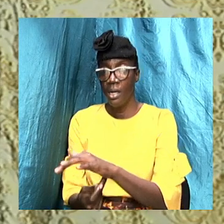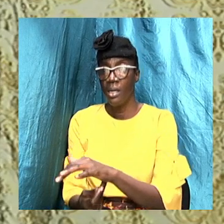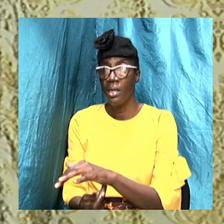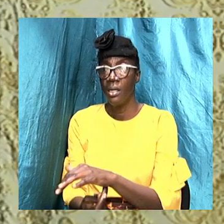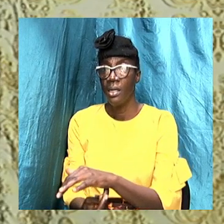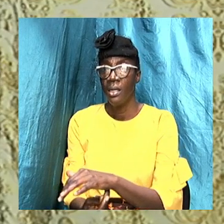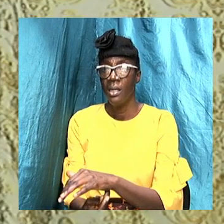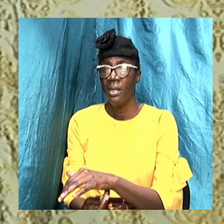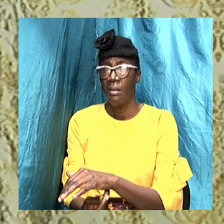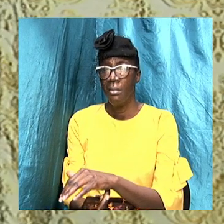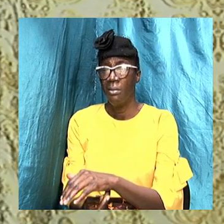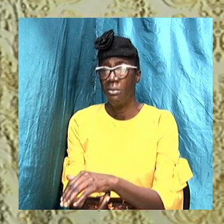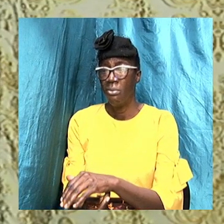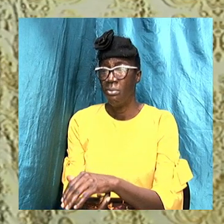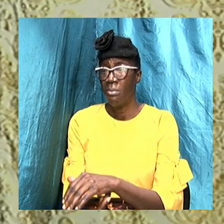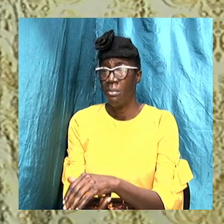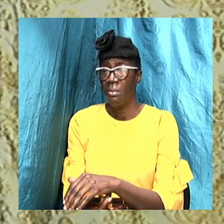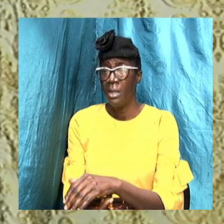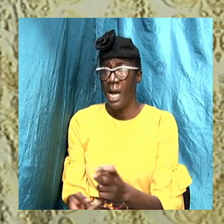church you know